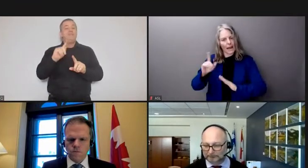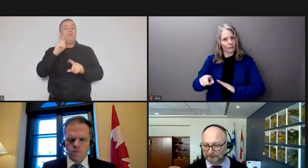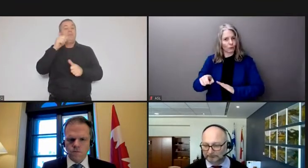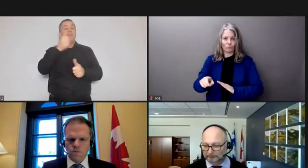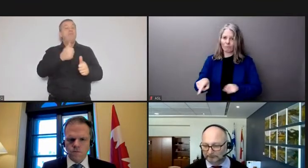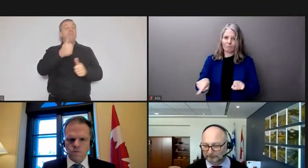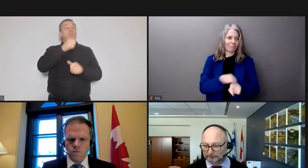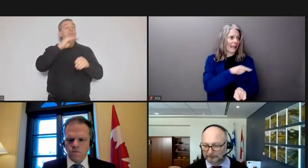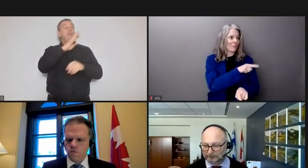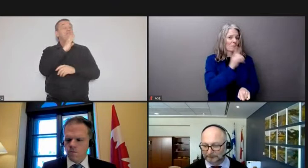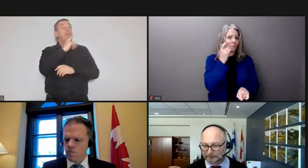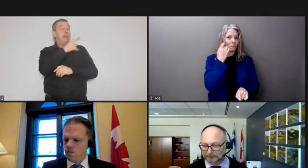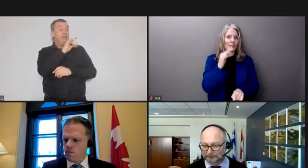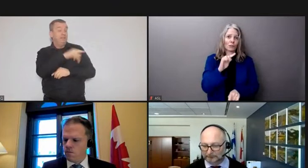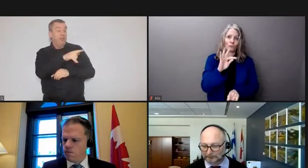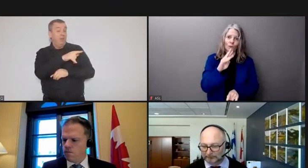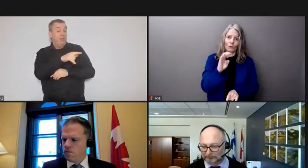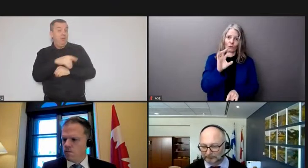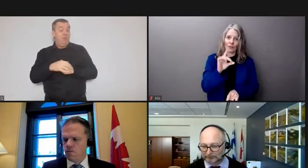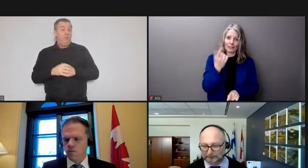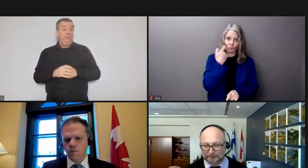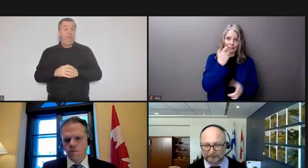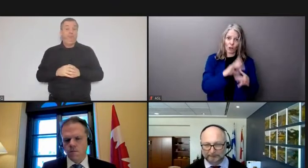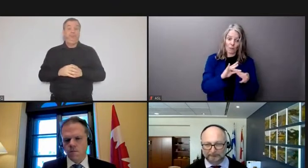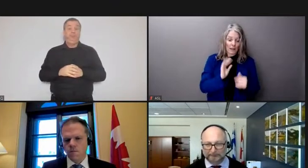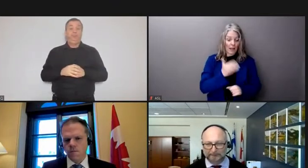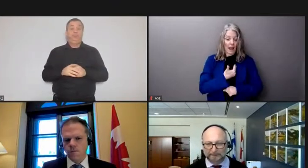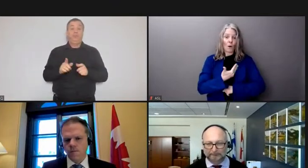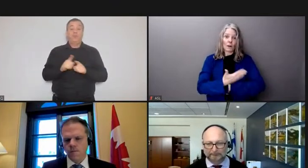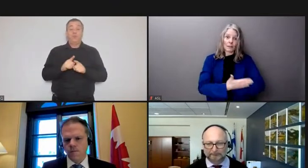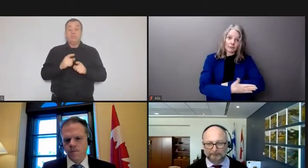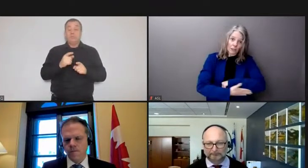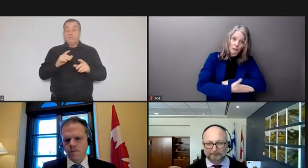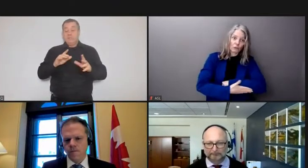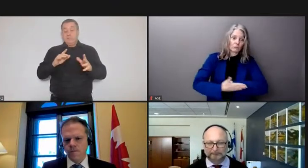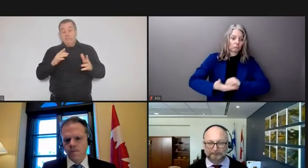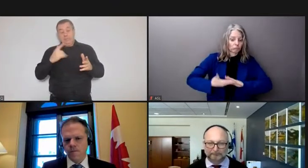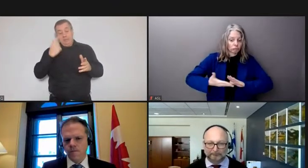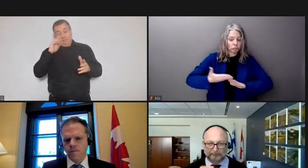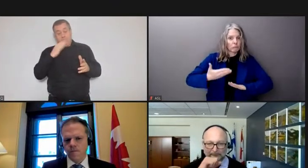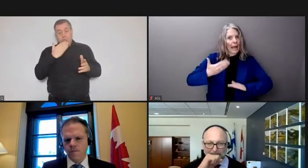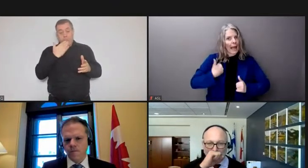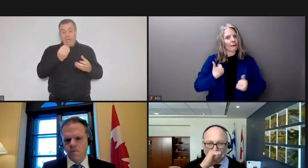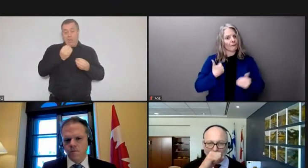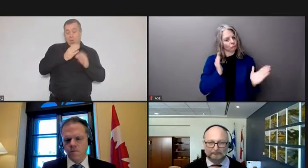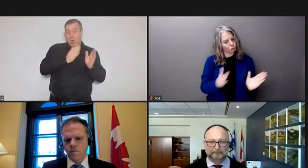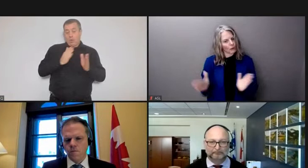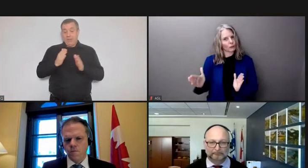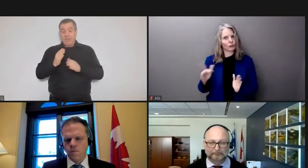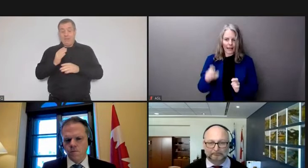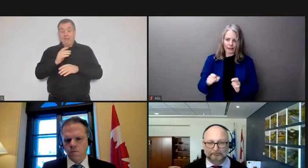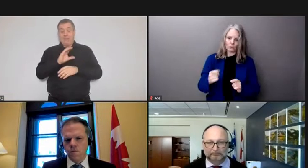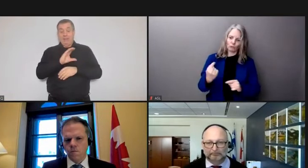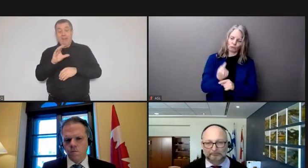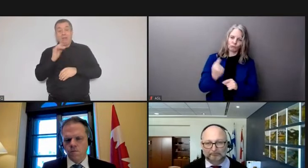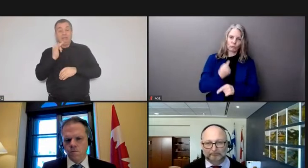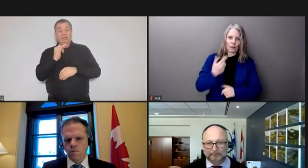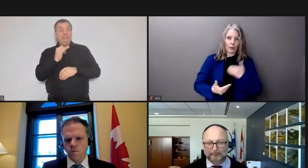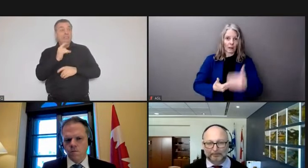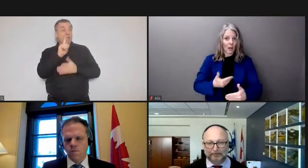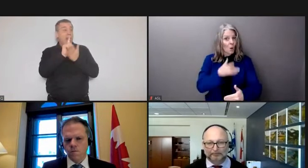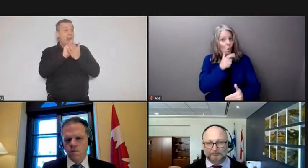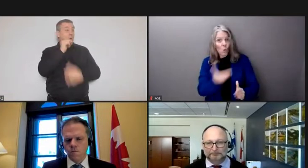if you break the law there is a system in place to hold those accountable and certainly there have been many many